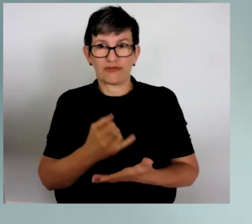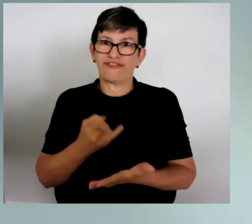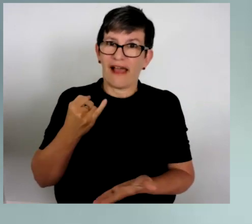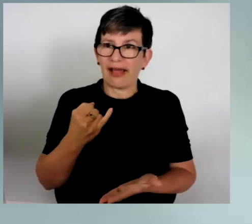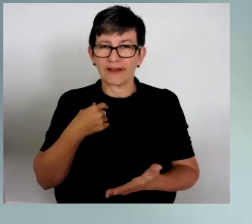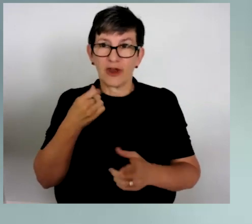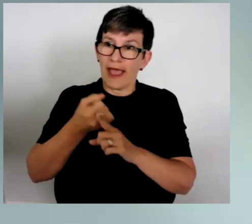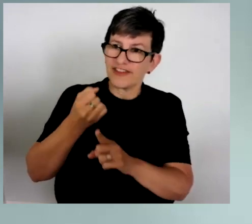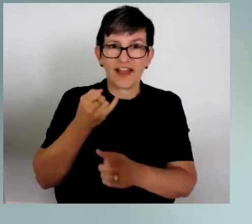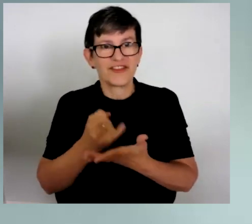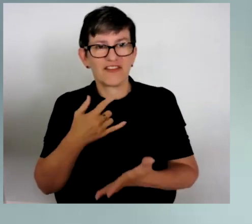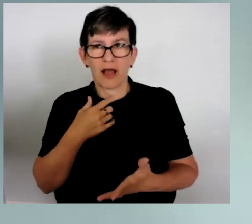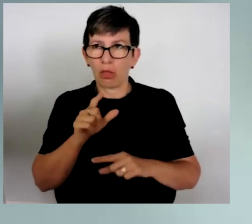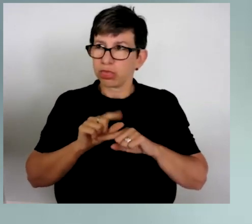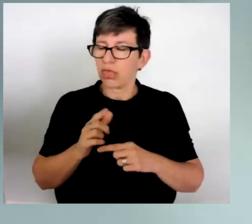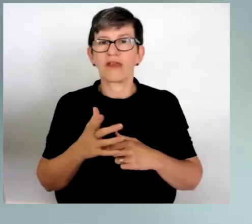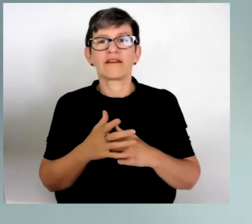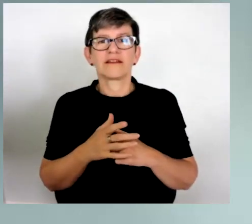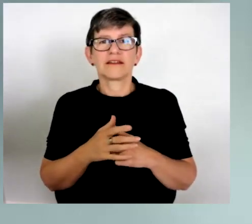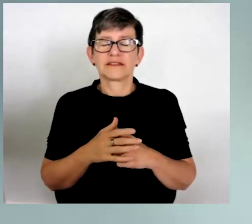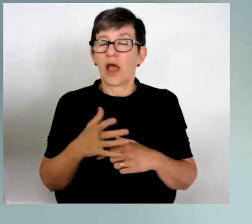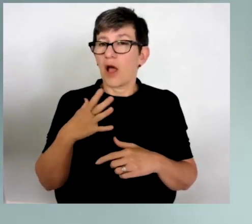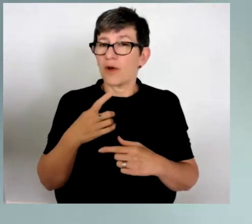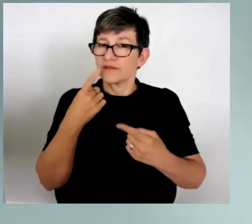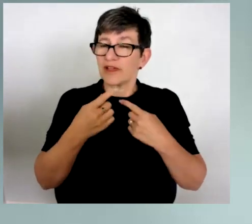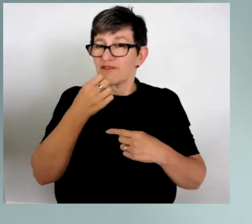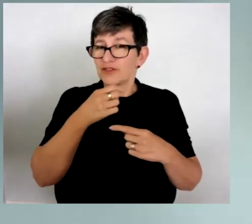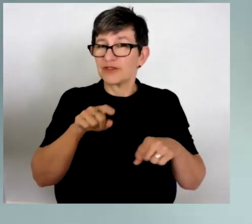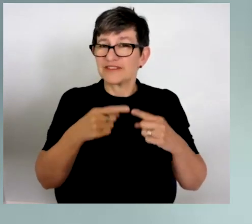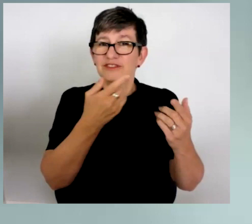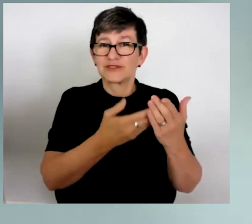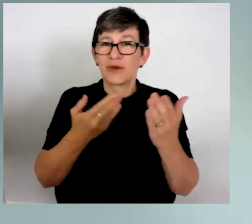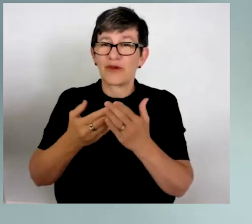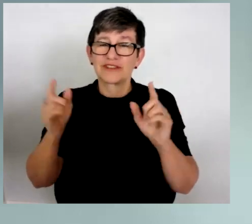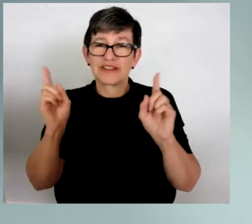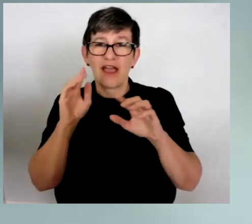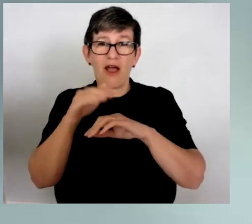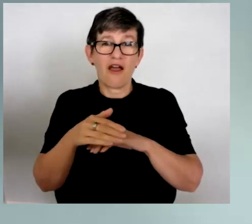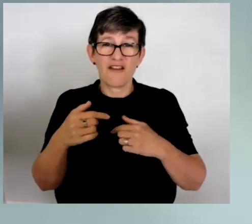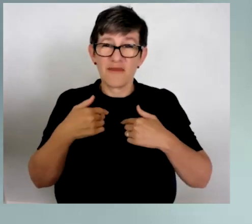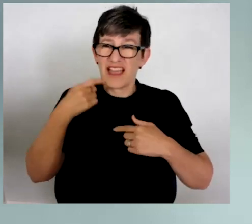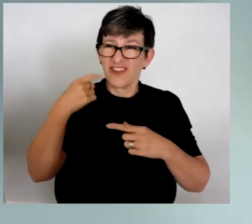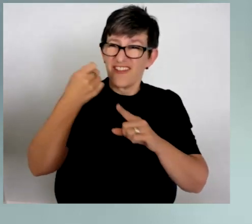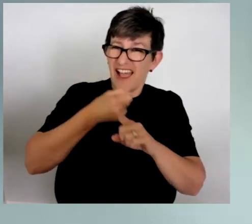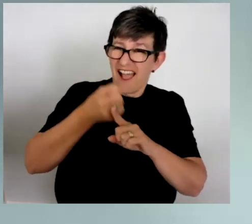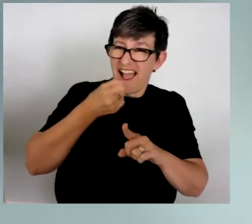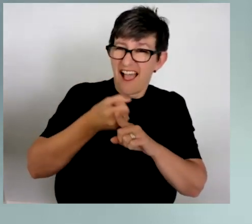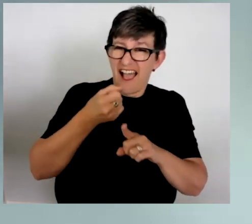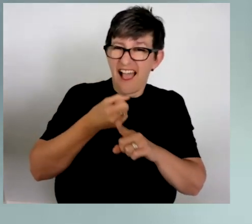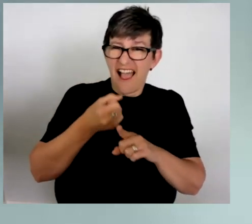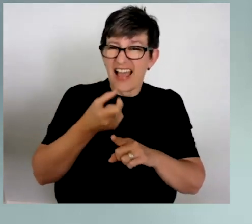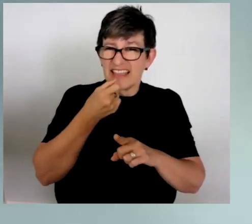So I want to tell you a couple of or a few stories today about the times when things haven't necessarily gone